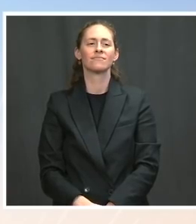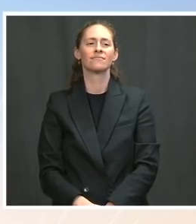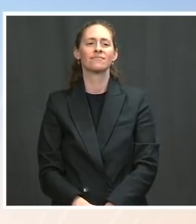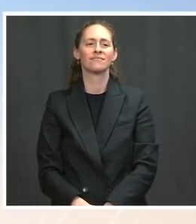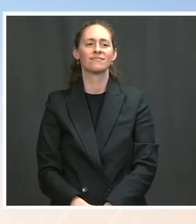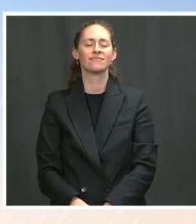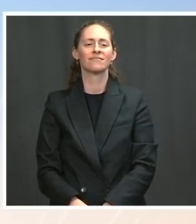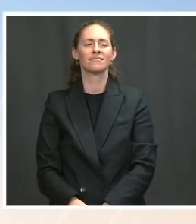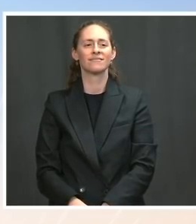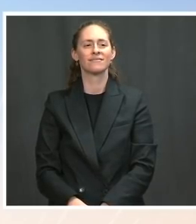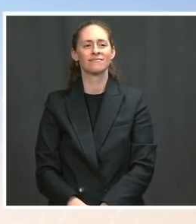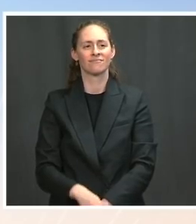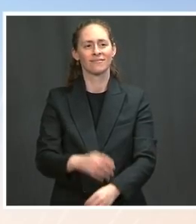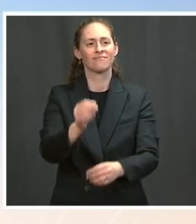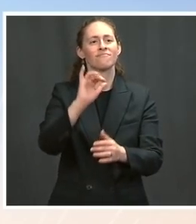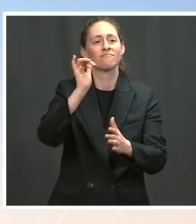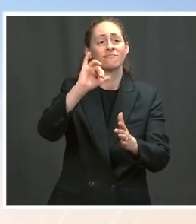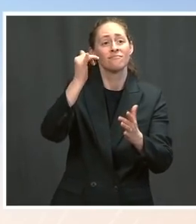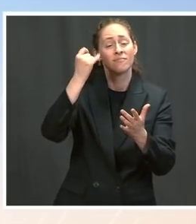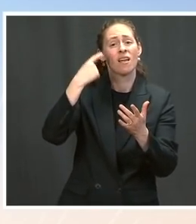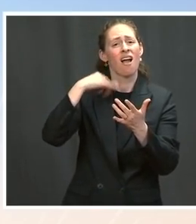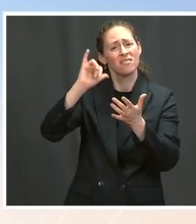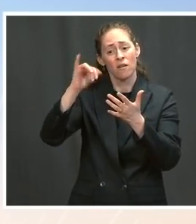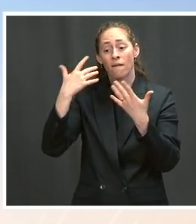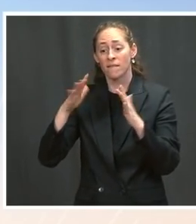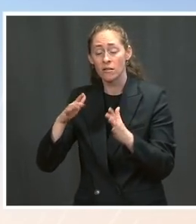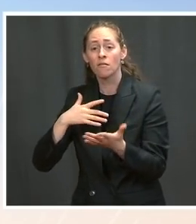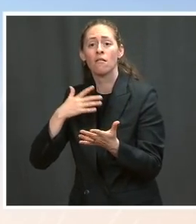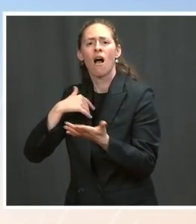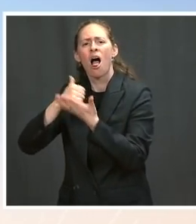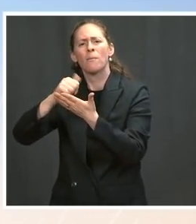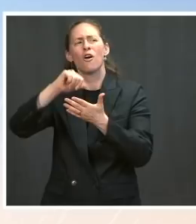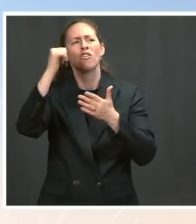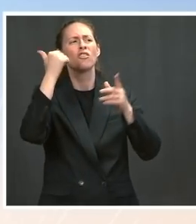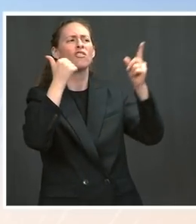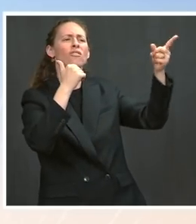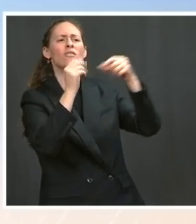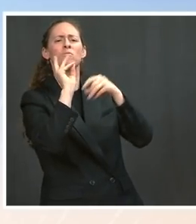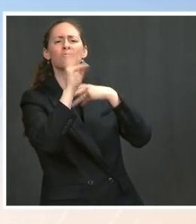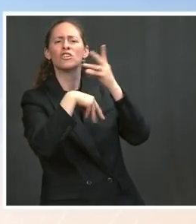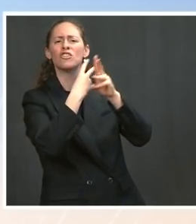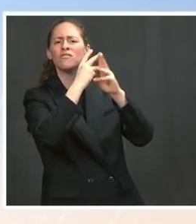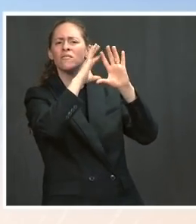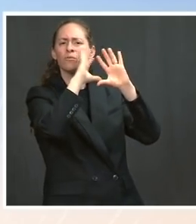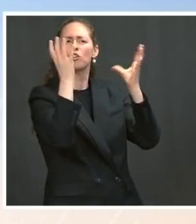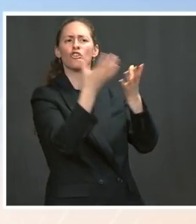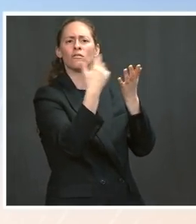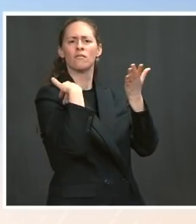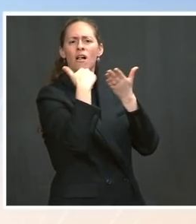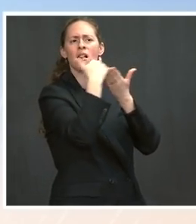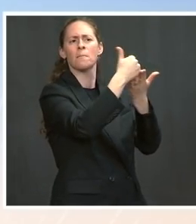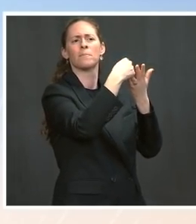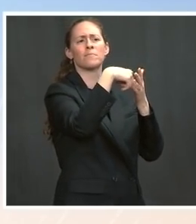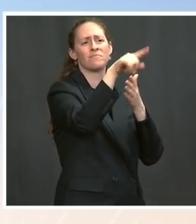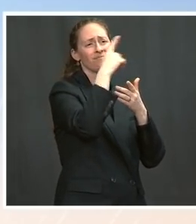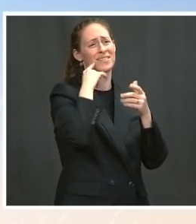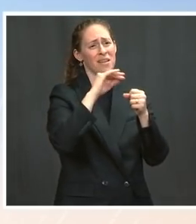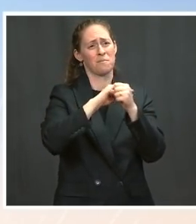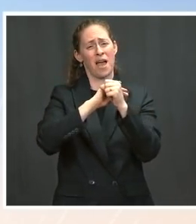global effort to defeat the pandemic, because we know that the pandemic will not be stopped by borders, including the